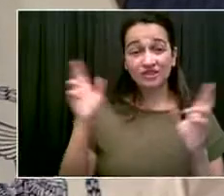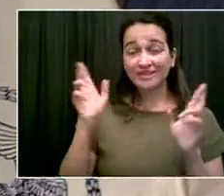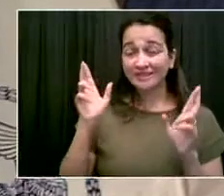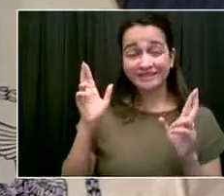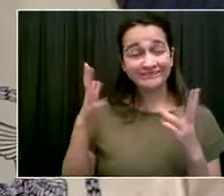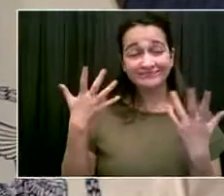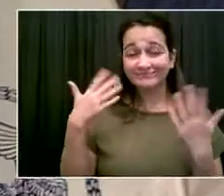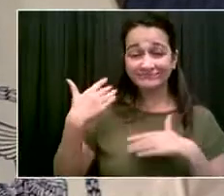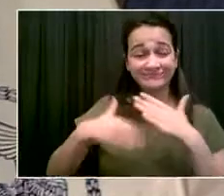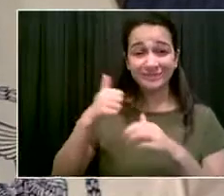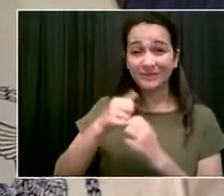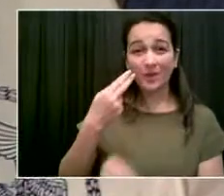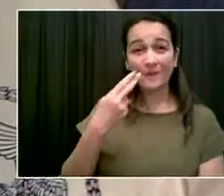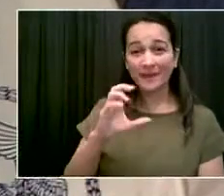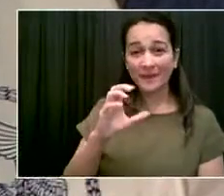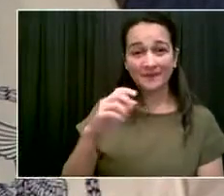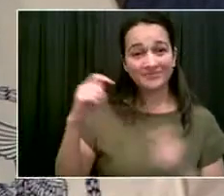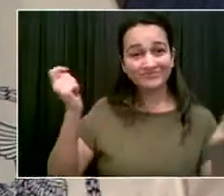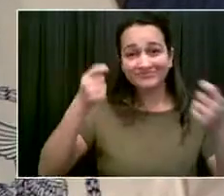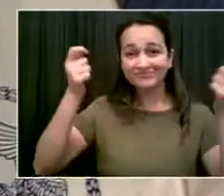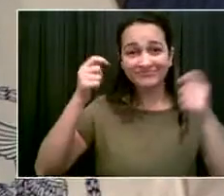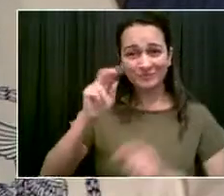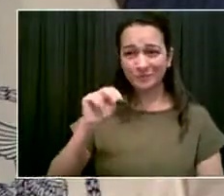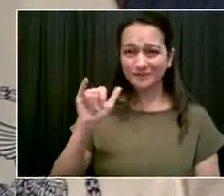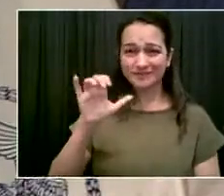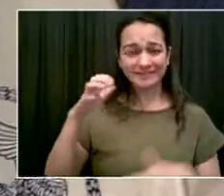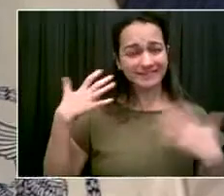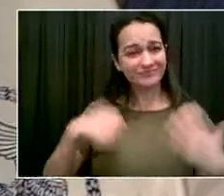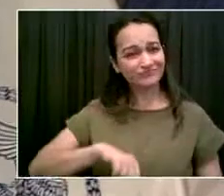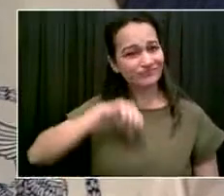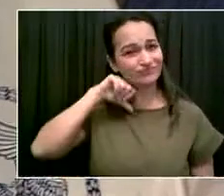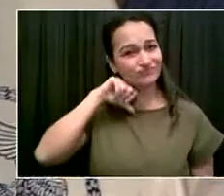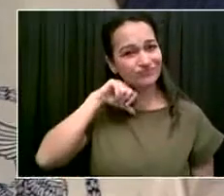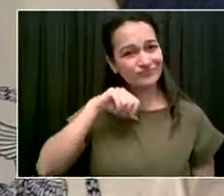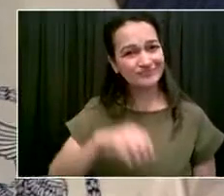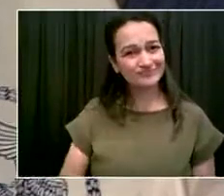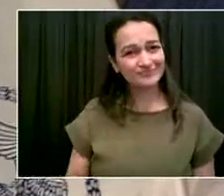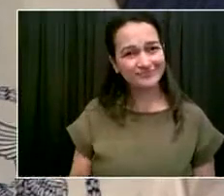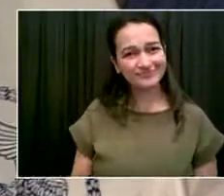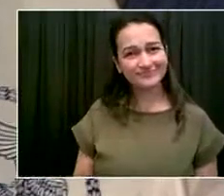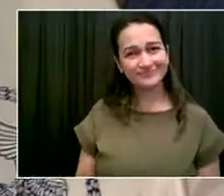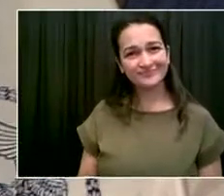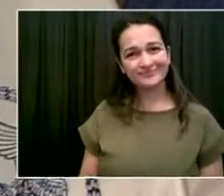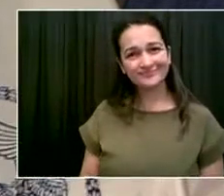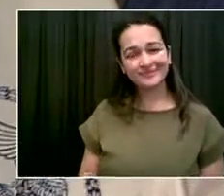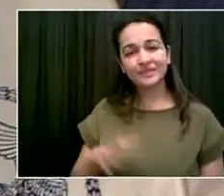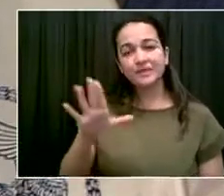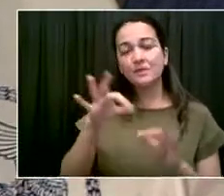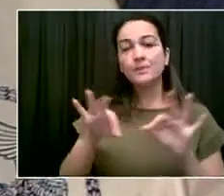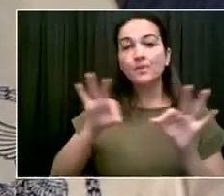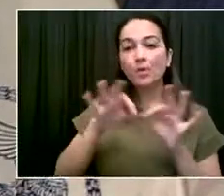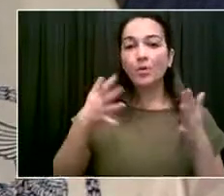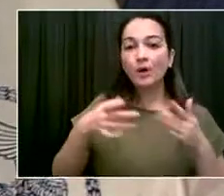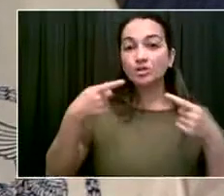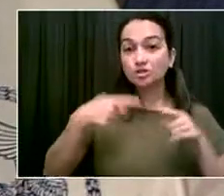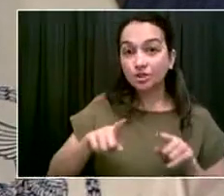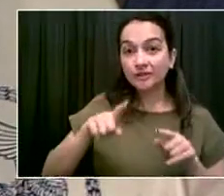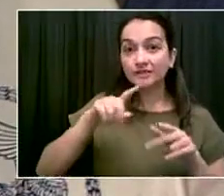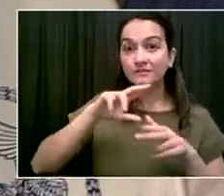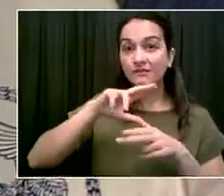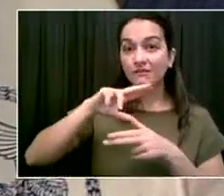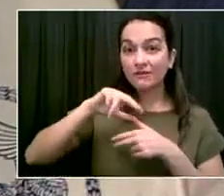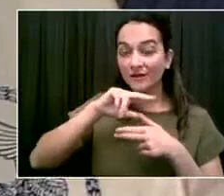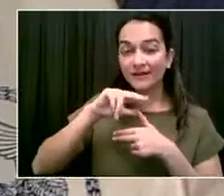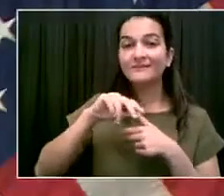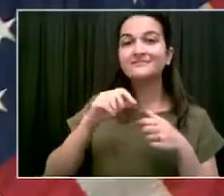weather is far enough away that we can get this done safely, get everyone home, and then, of course, deploy resources accordingly. Commissioner,